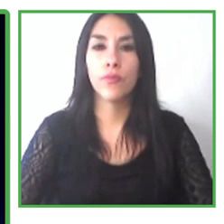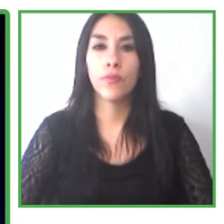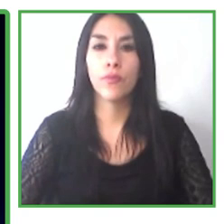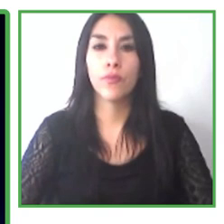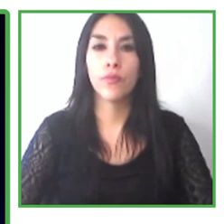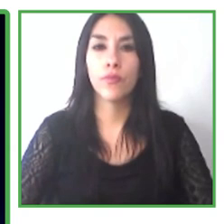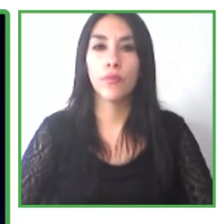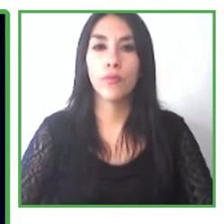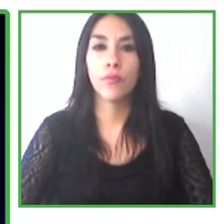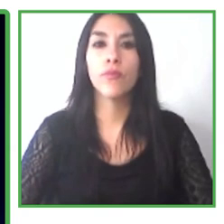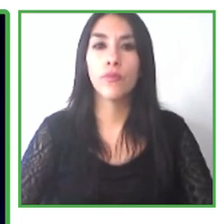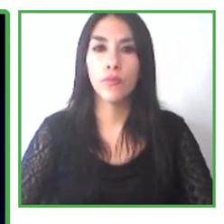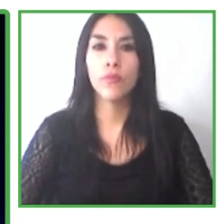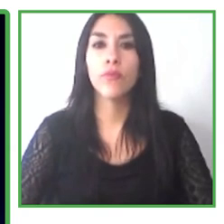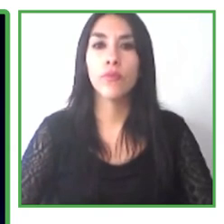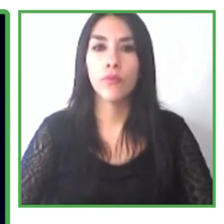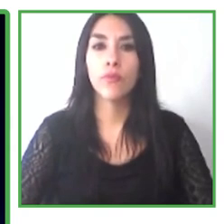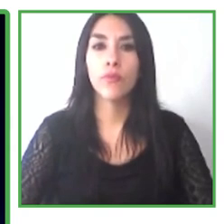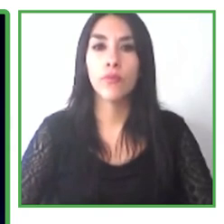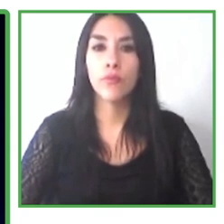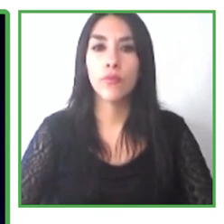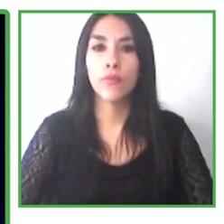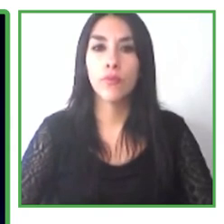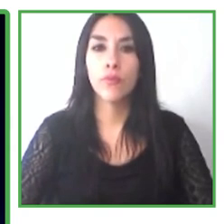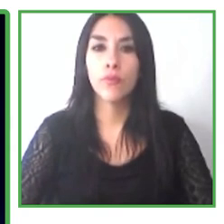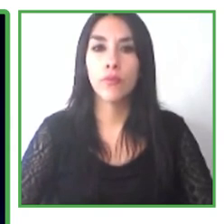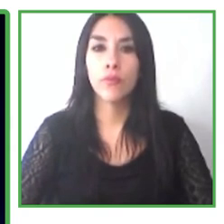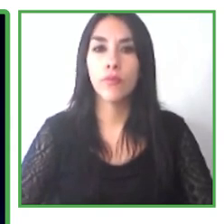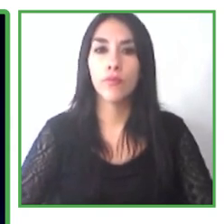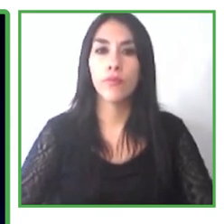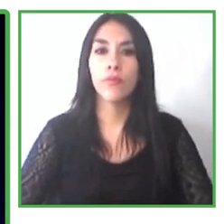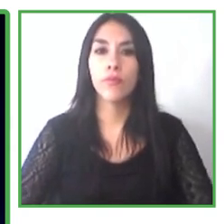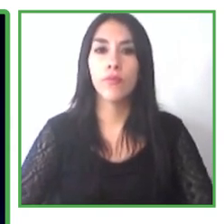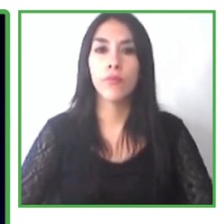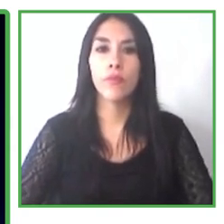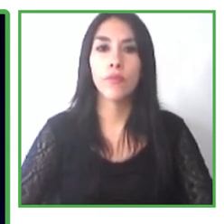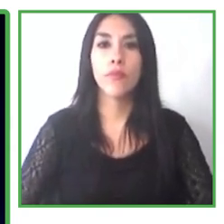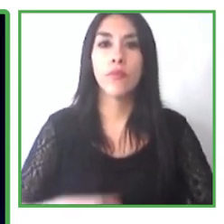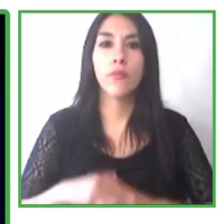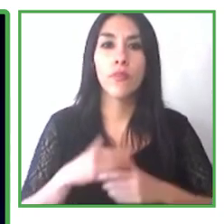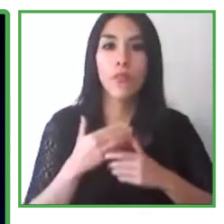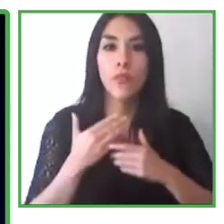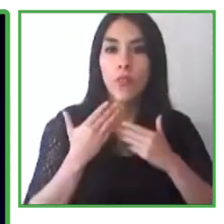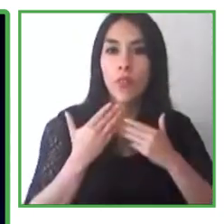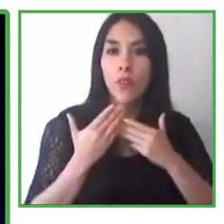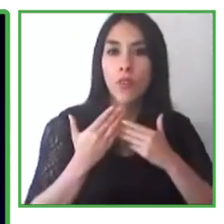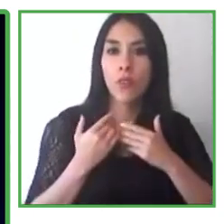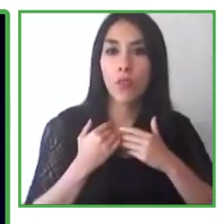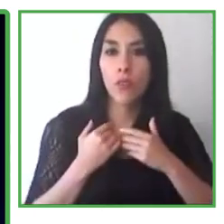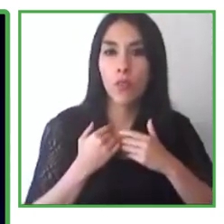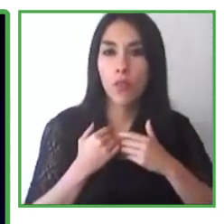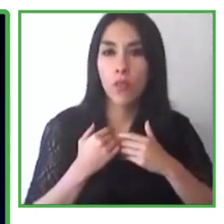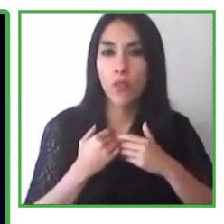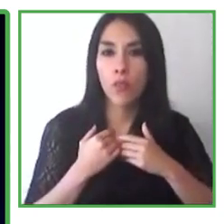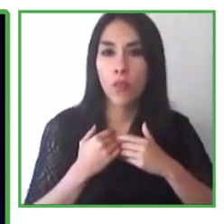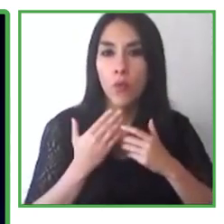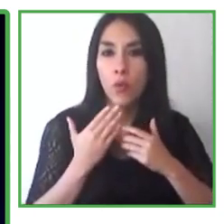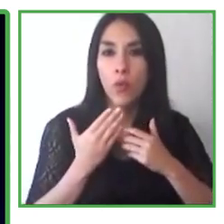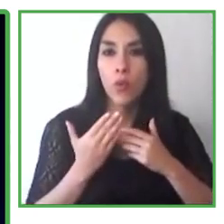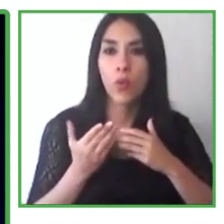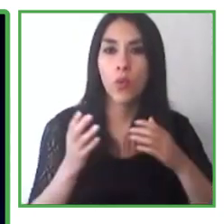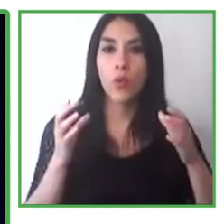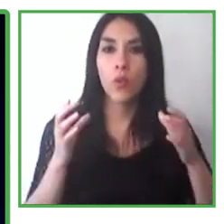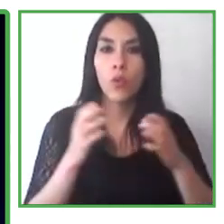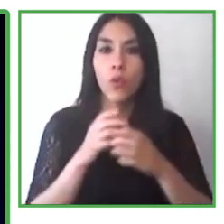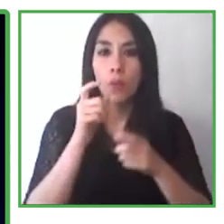Thank you, Pat. And thank you to the Zero Project team for inviting me today and to have a